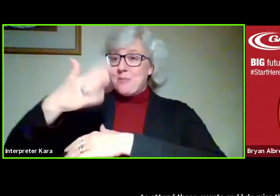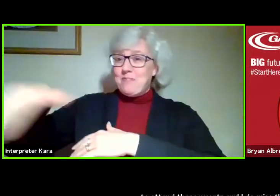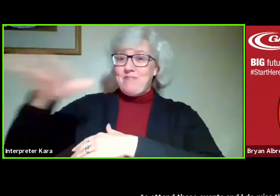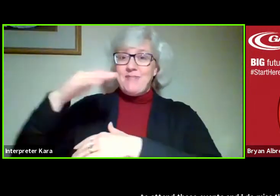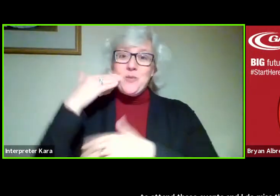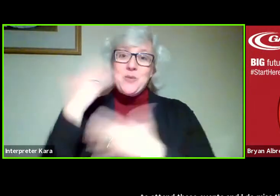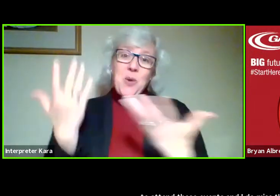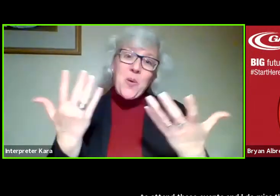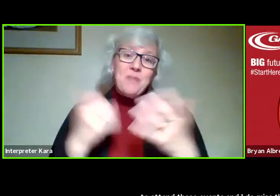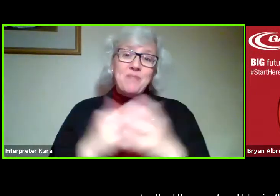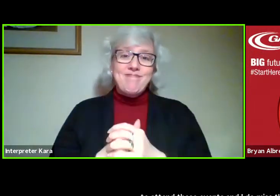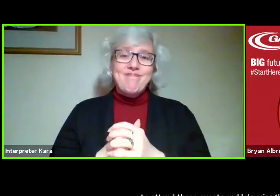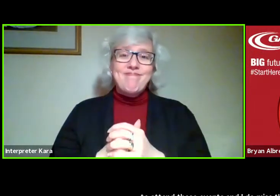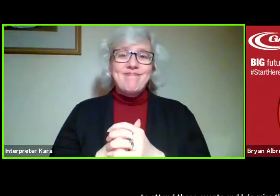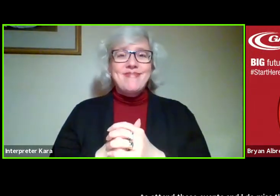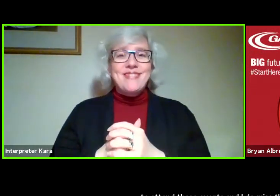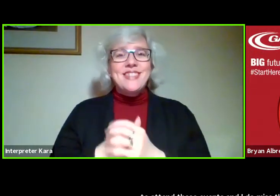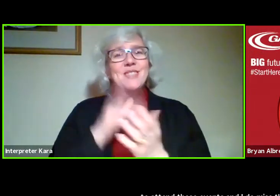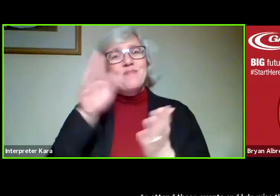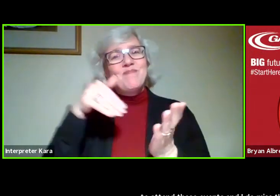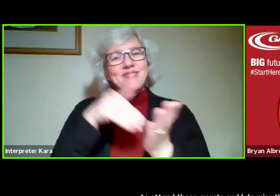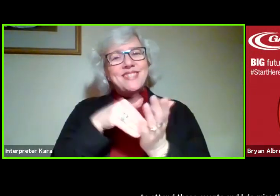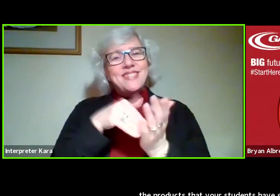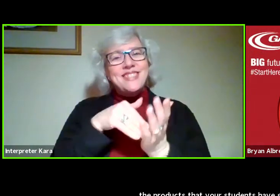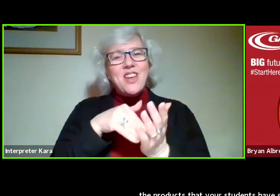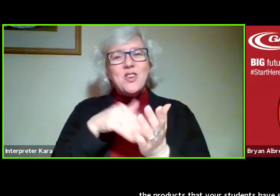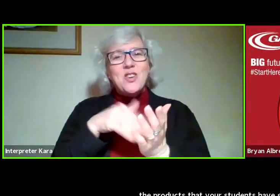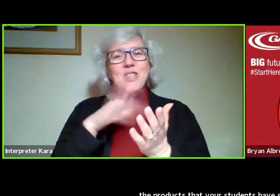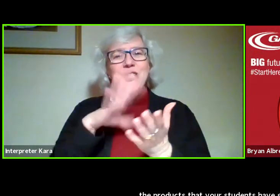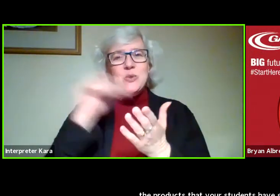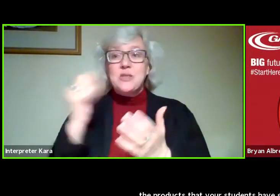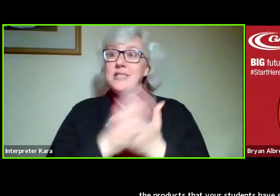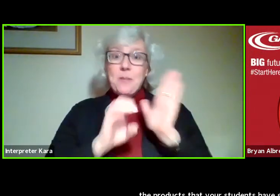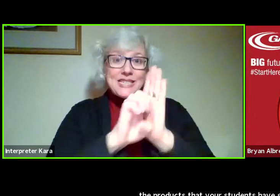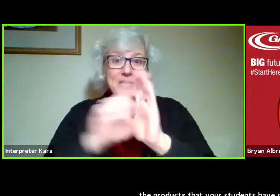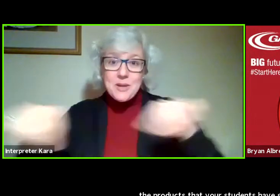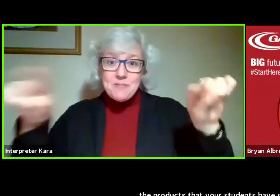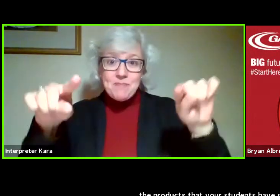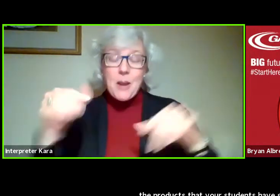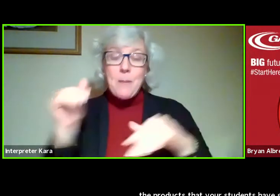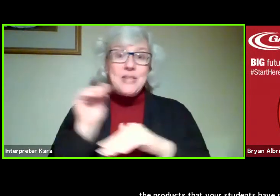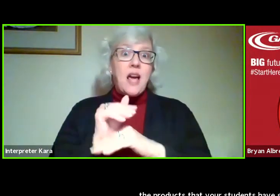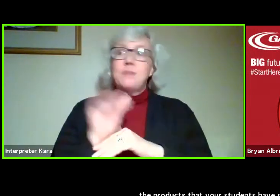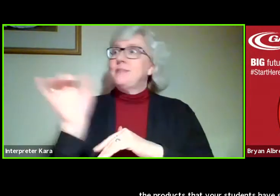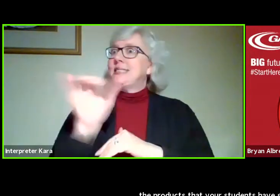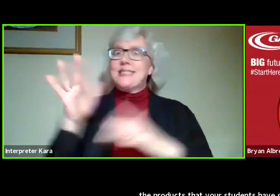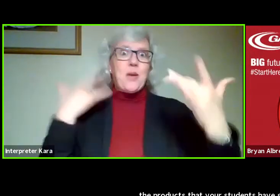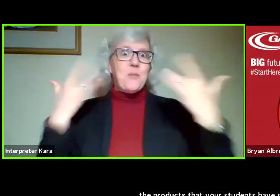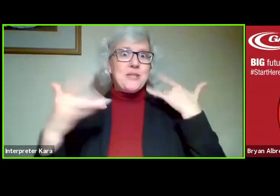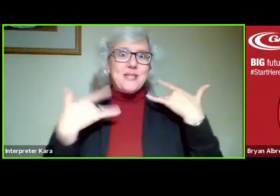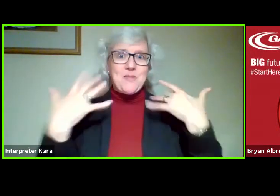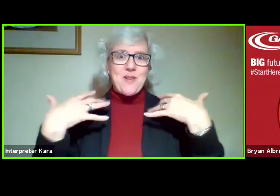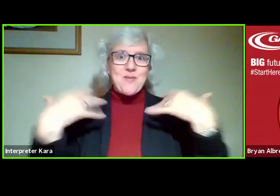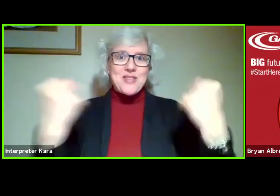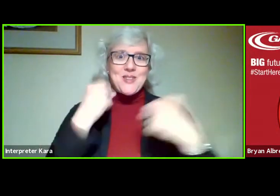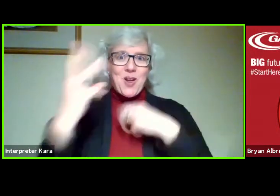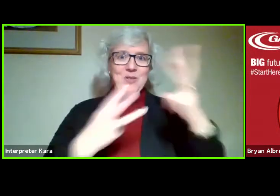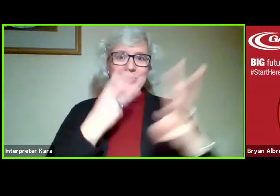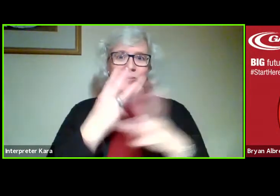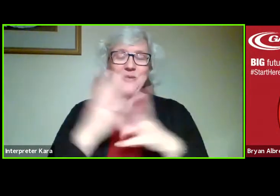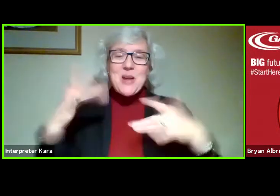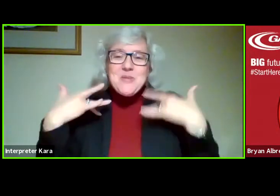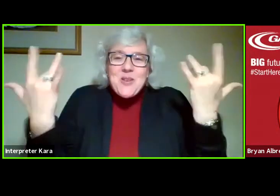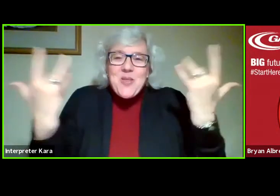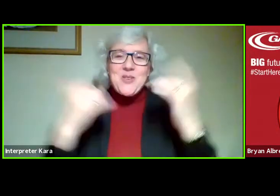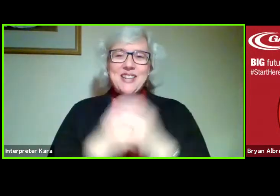one of our student centers or some exhibit. But tonight is going to be just as exciting. I have all the confidence in the world. I'm so thrilled